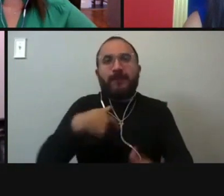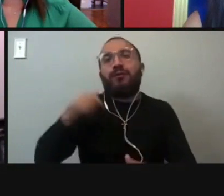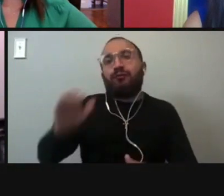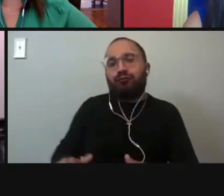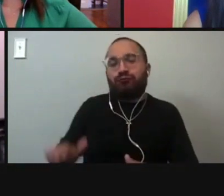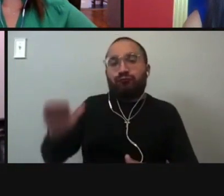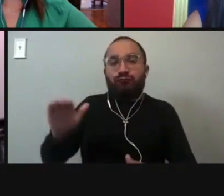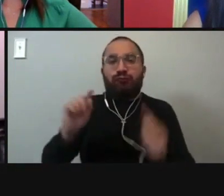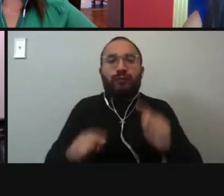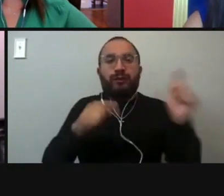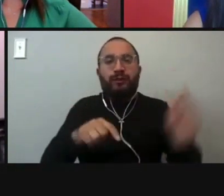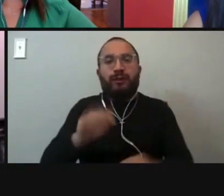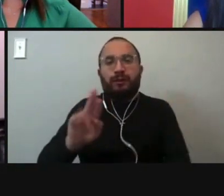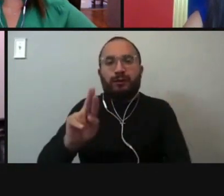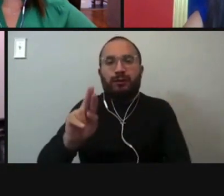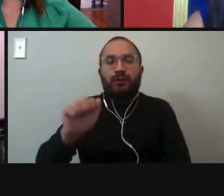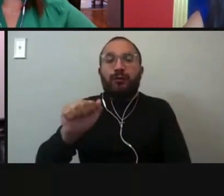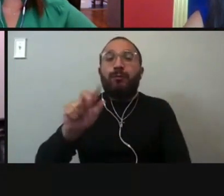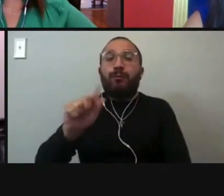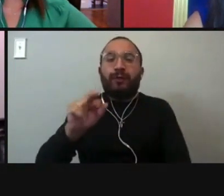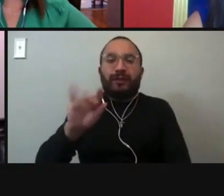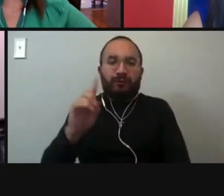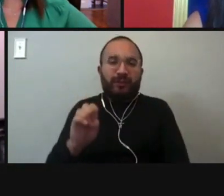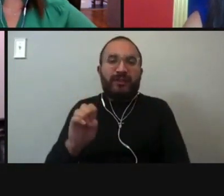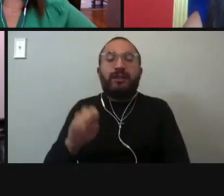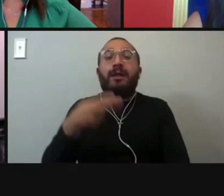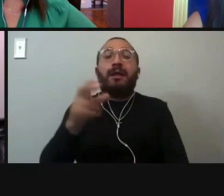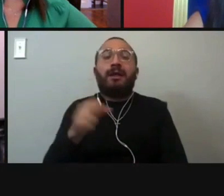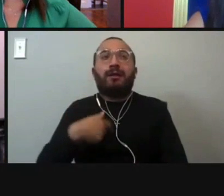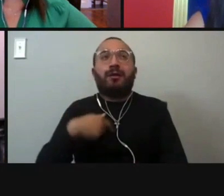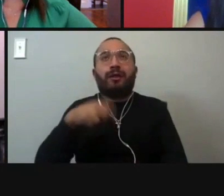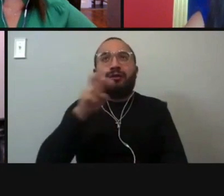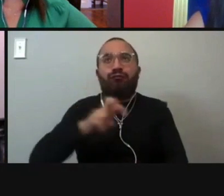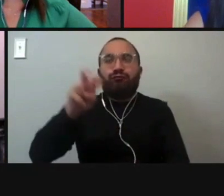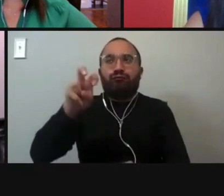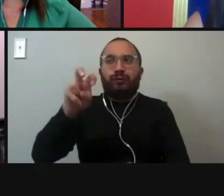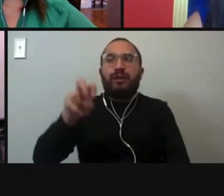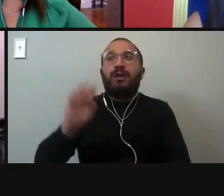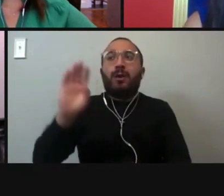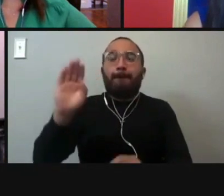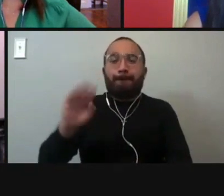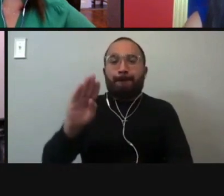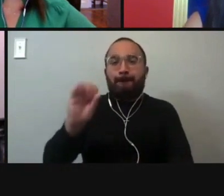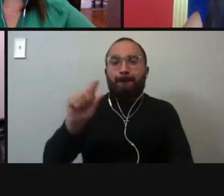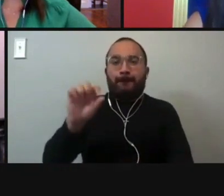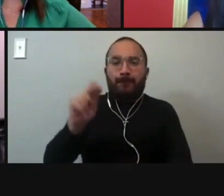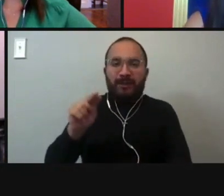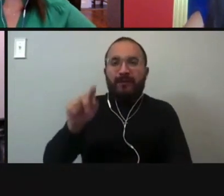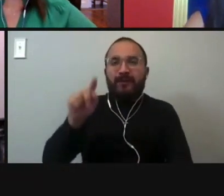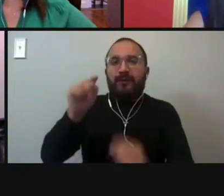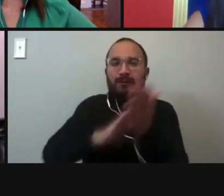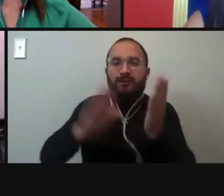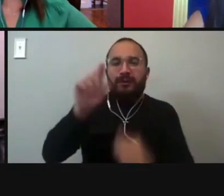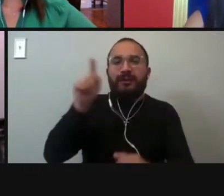School. After Brackenridge, I moved up to Boston for college. While I was there, I worked as a congressional aide for Senator Ted